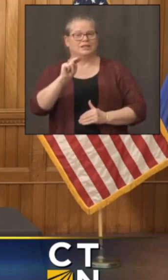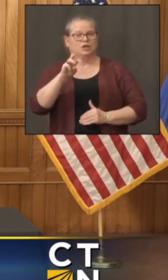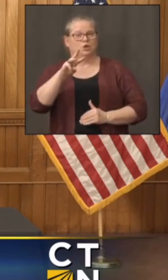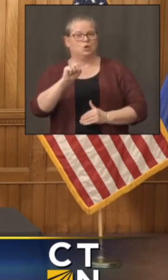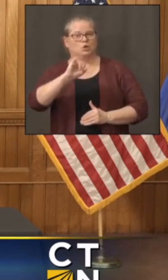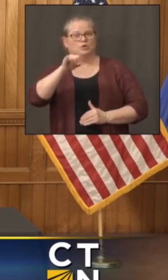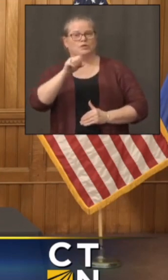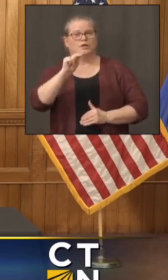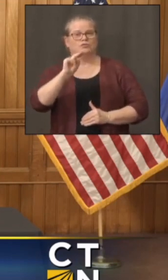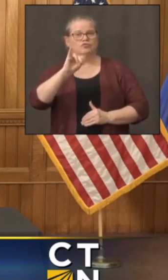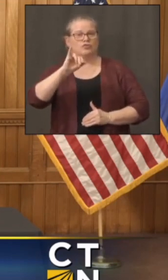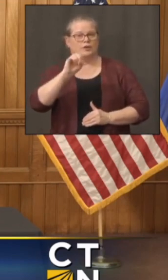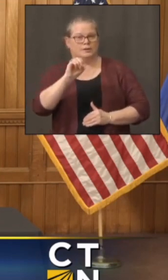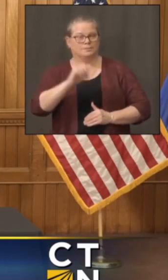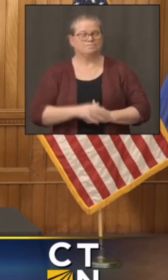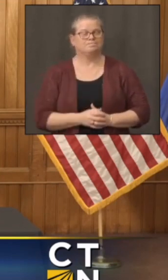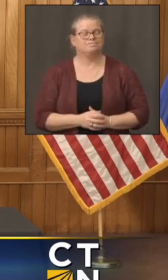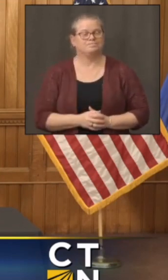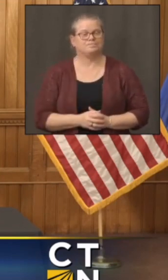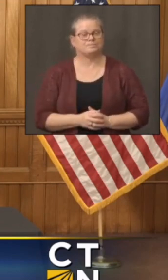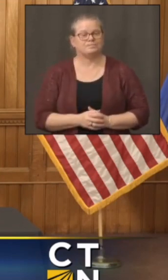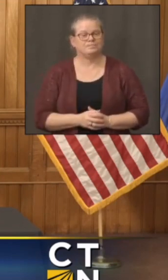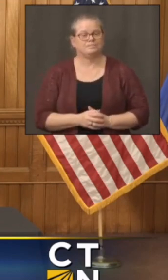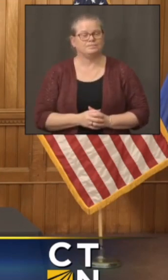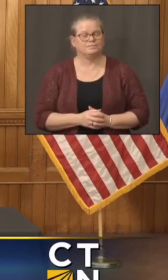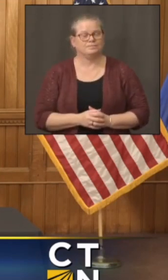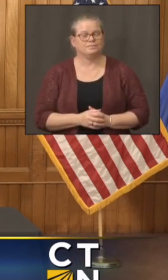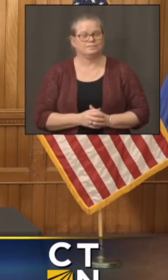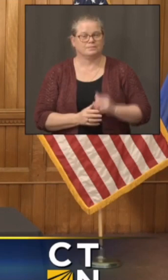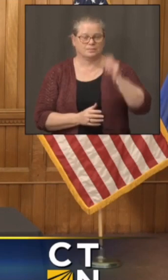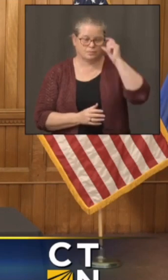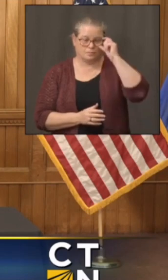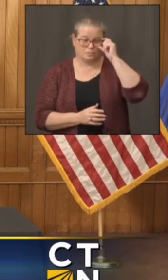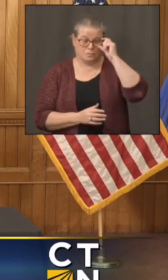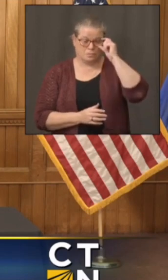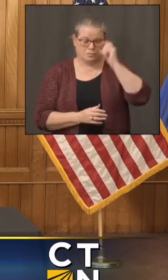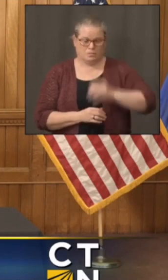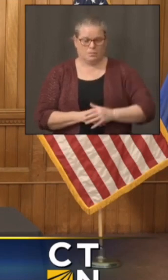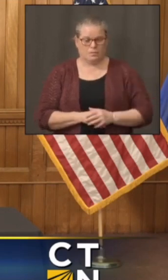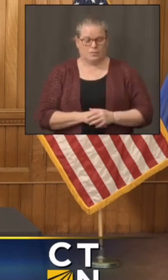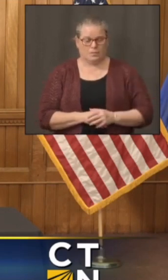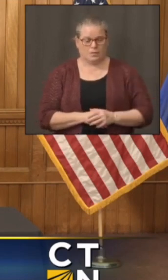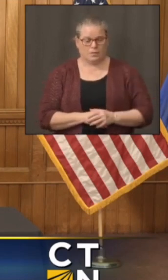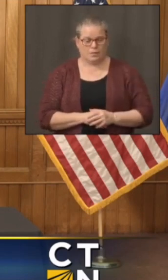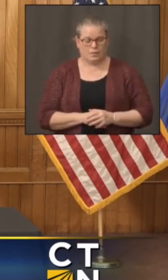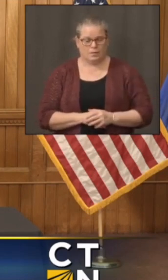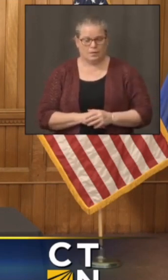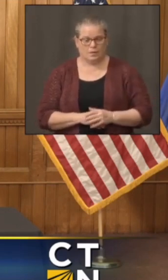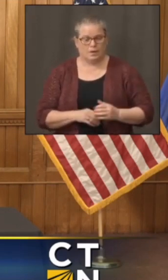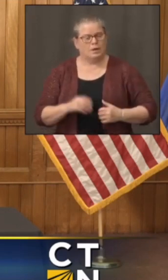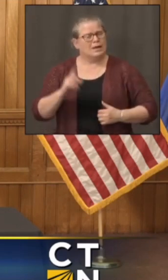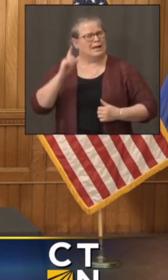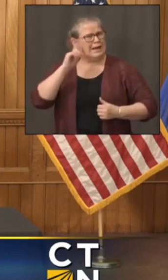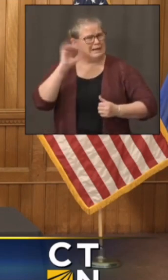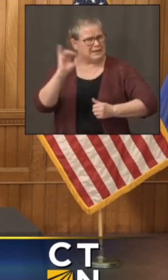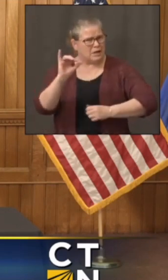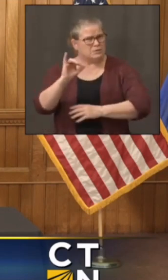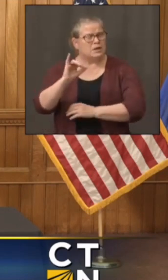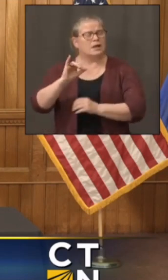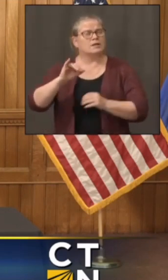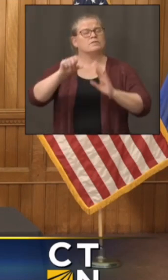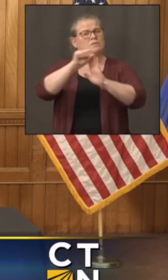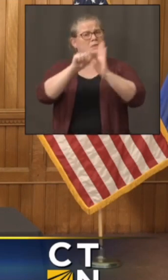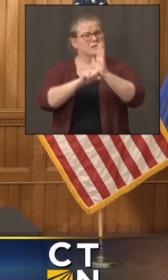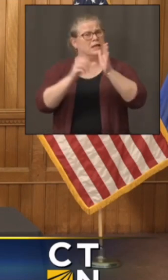Thanks, Max. Hi, everyone. It sounds like from a statewide standpoint, we have the hospital bed